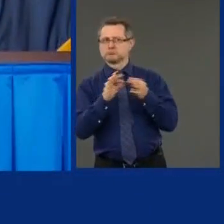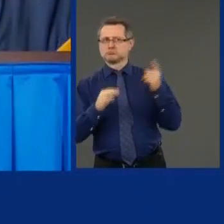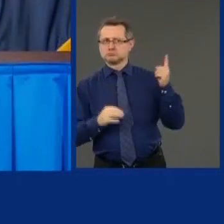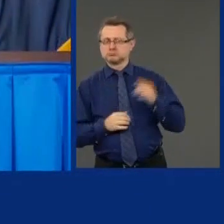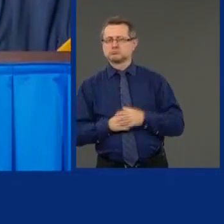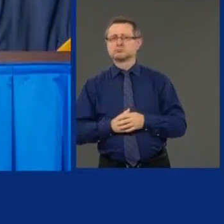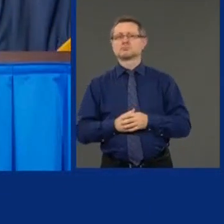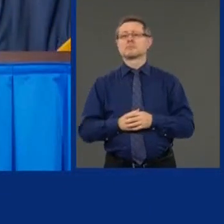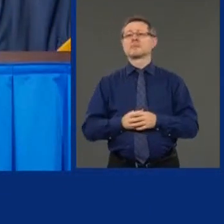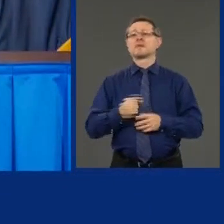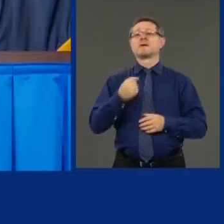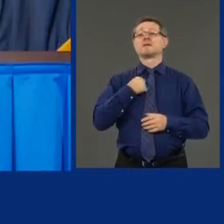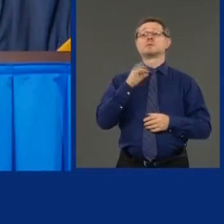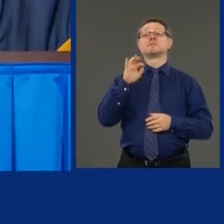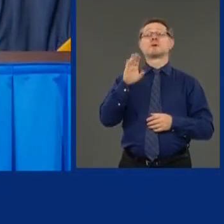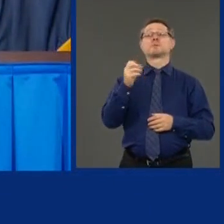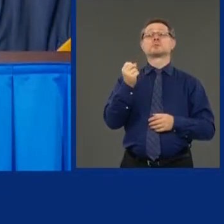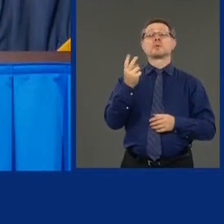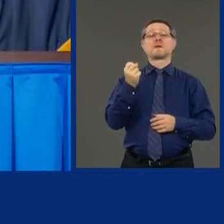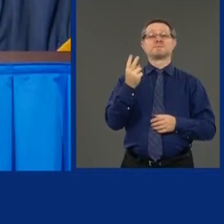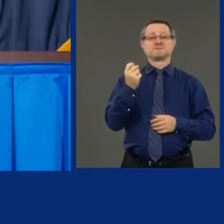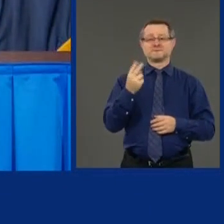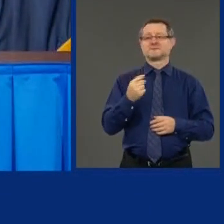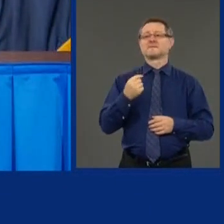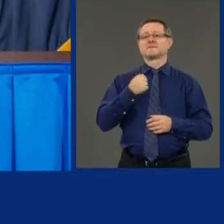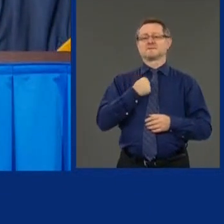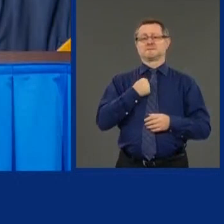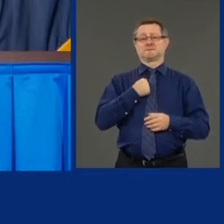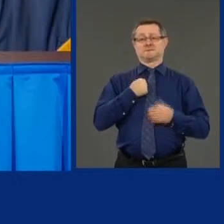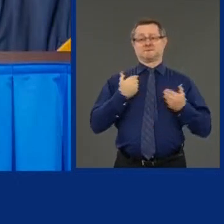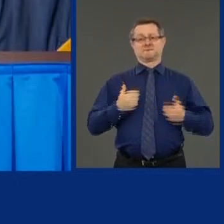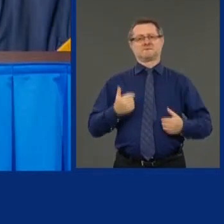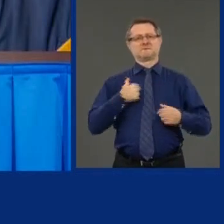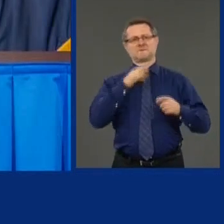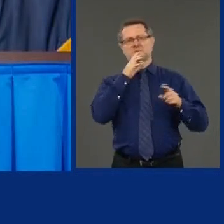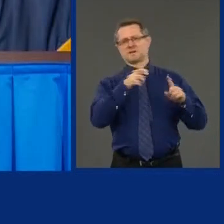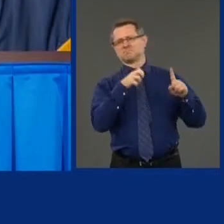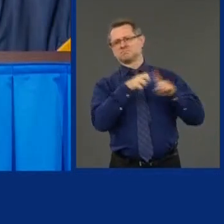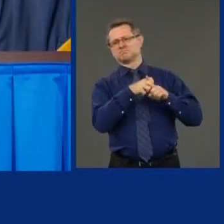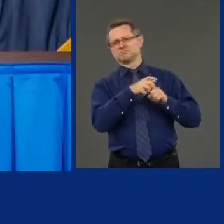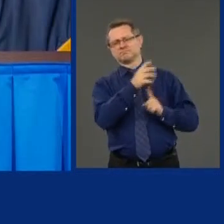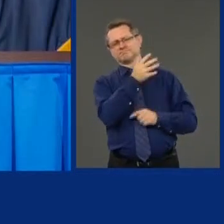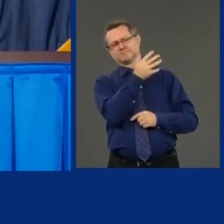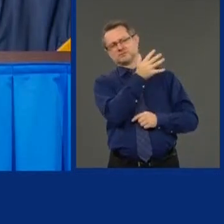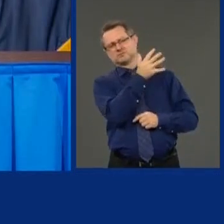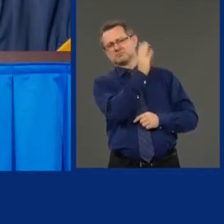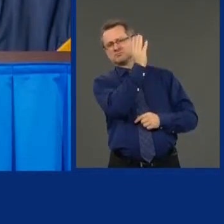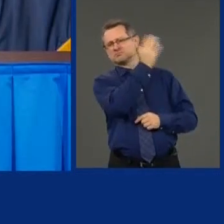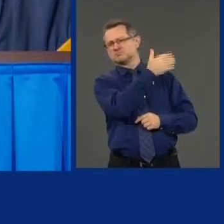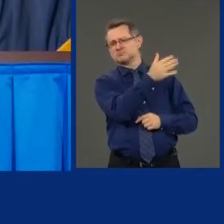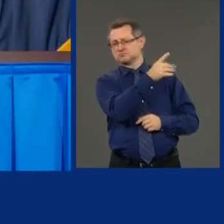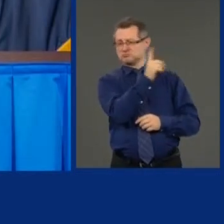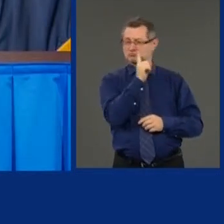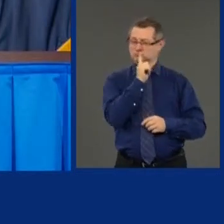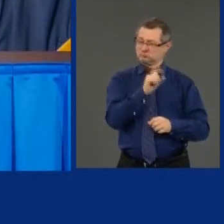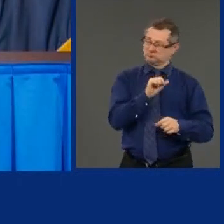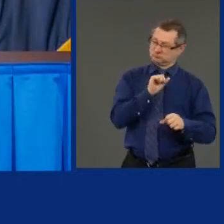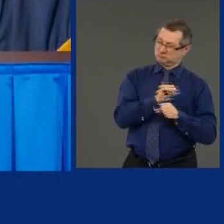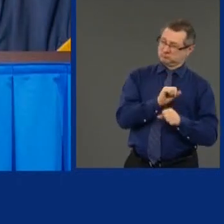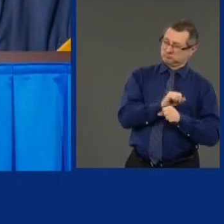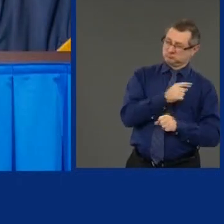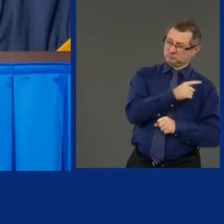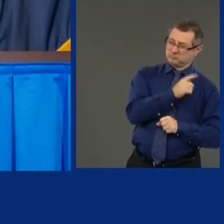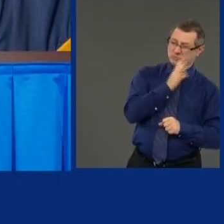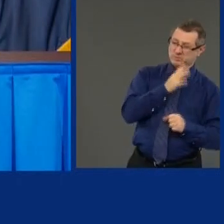February 12th, I called their bluff. I said, is your issue really our